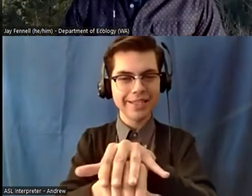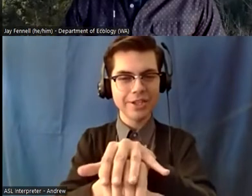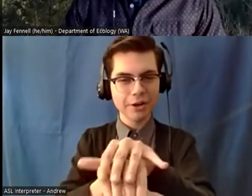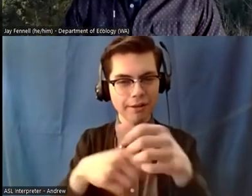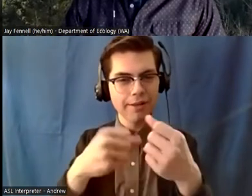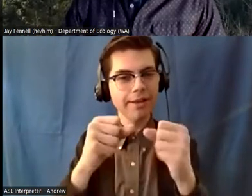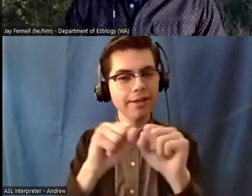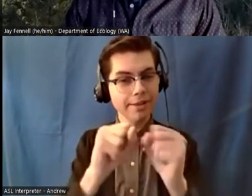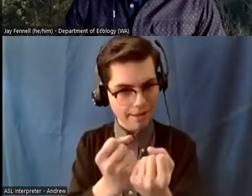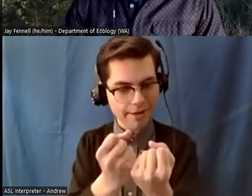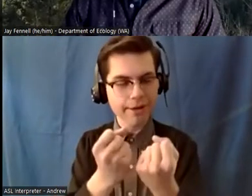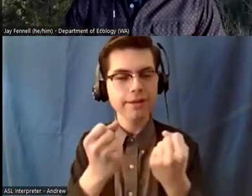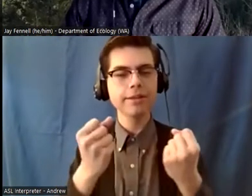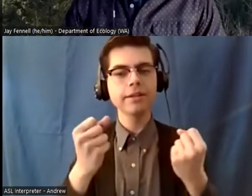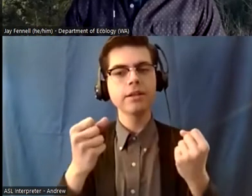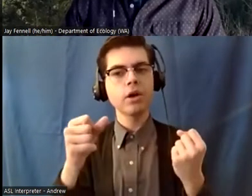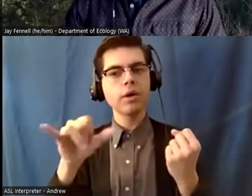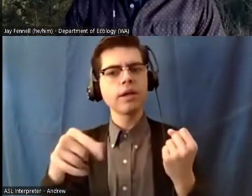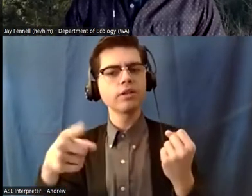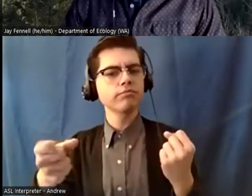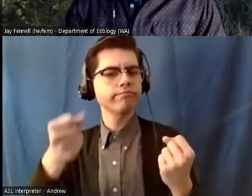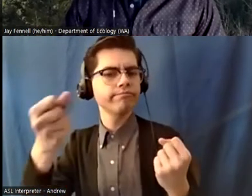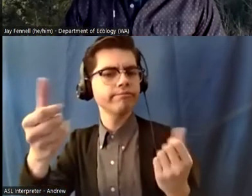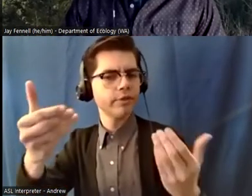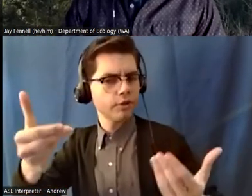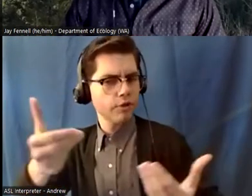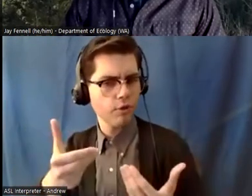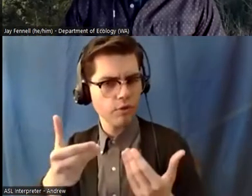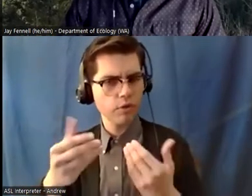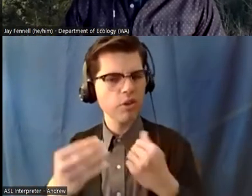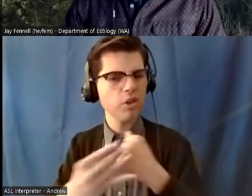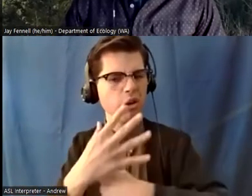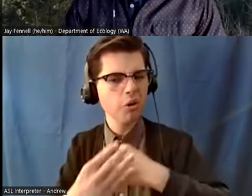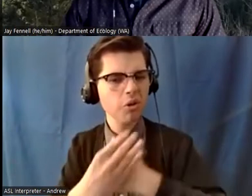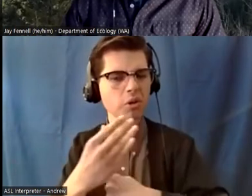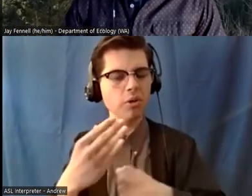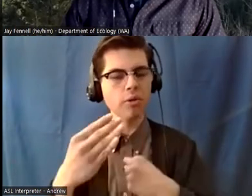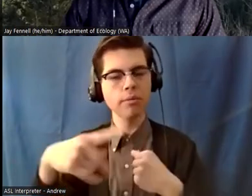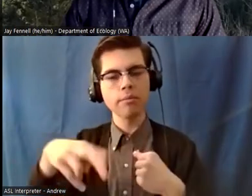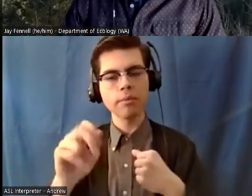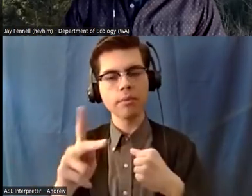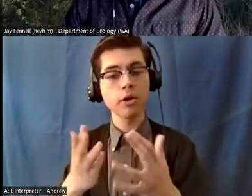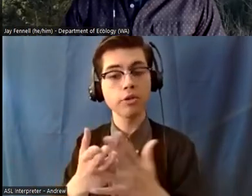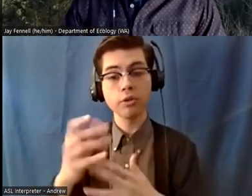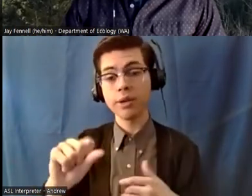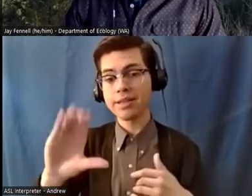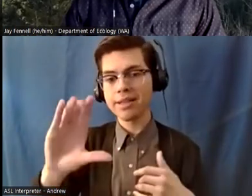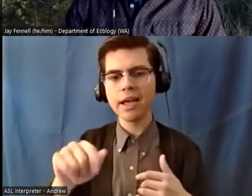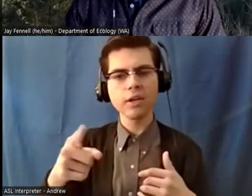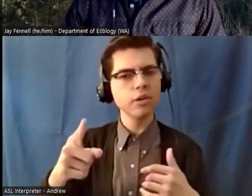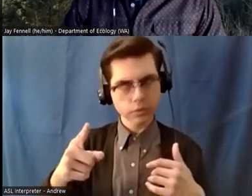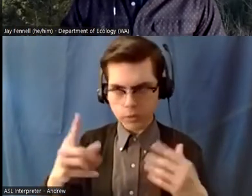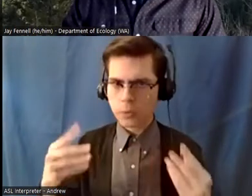coastal park through sca sparked your passion uh for for the sea turtles and the roles that it's played the role that you've played